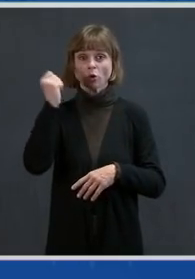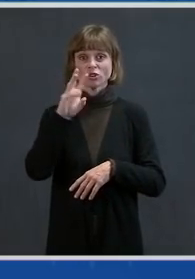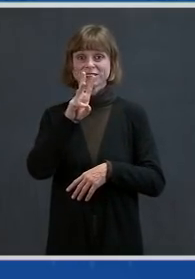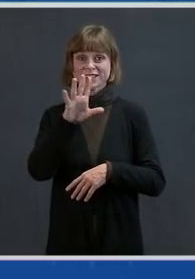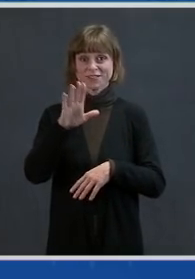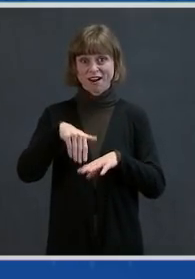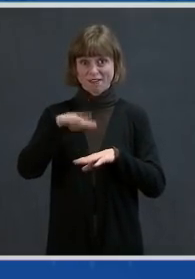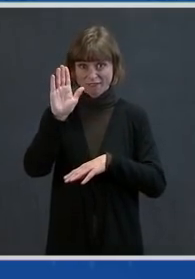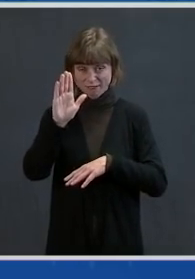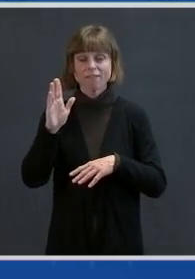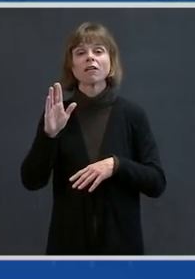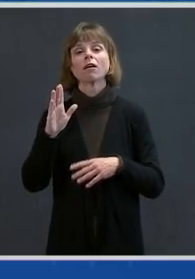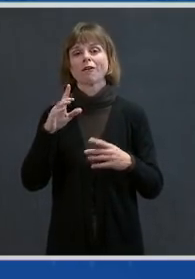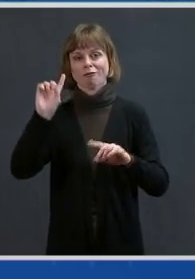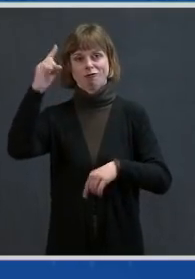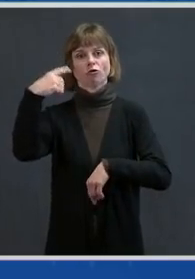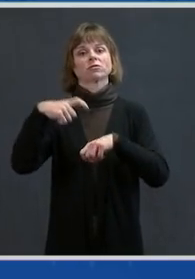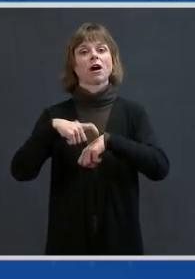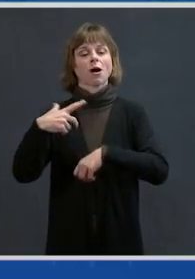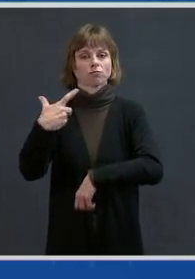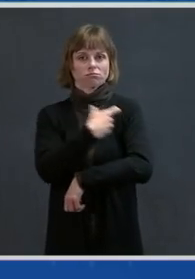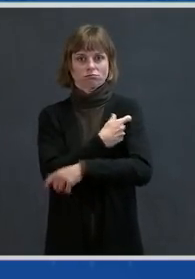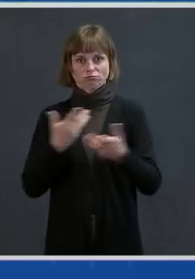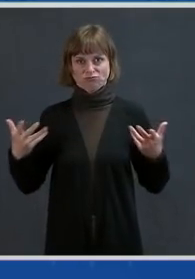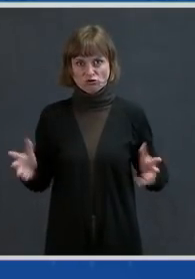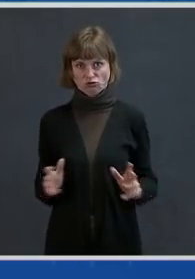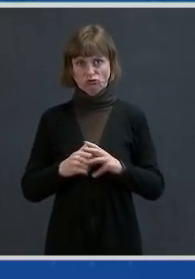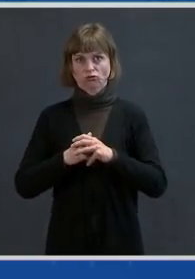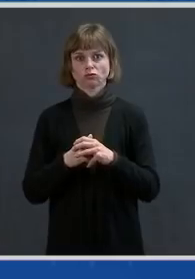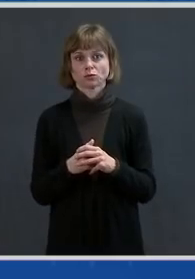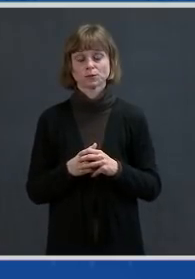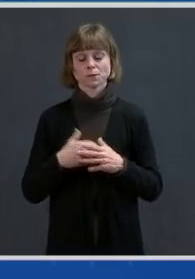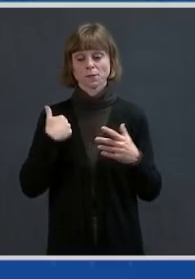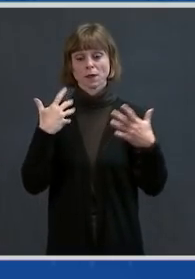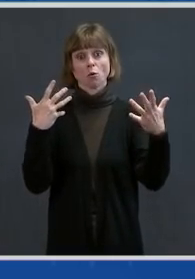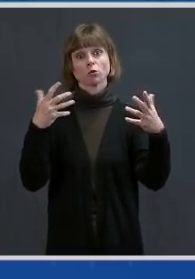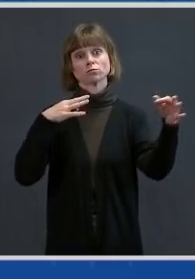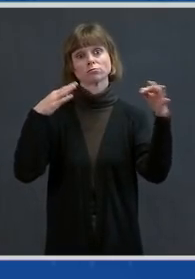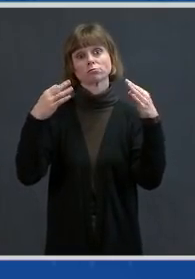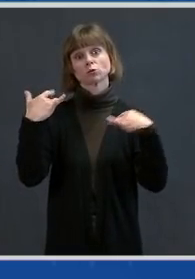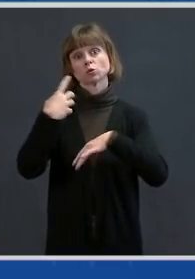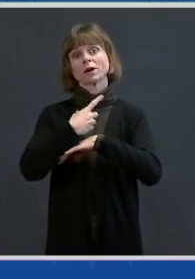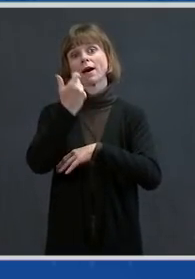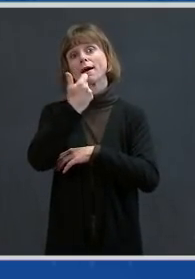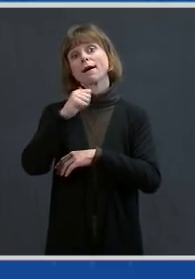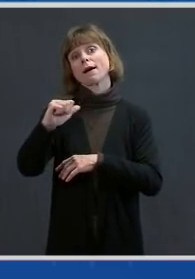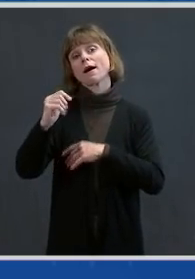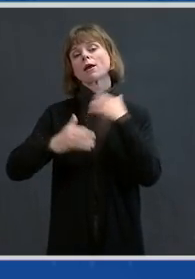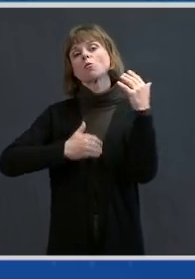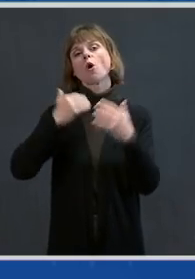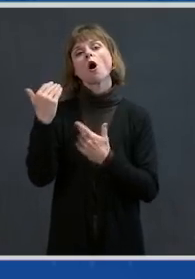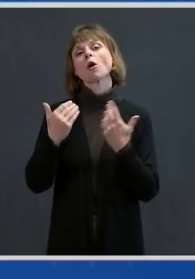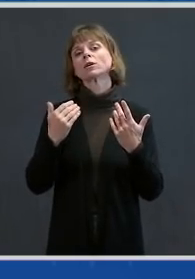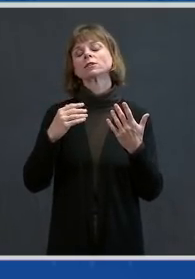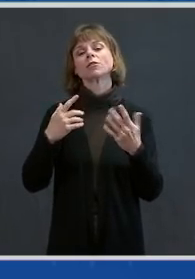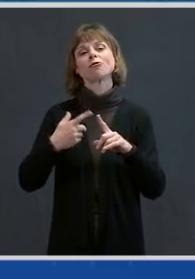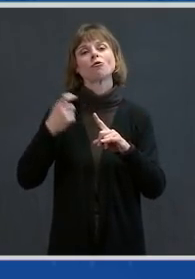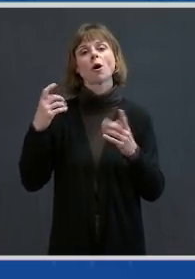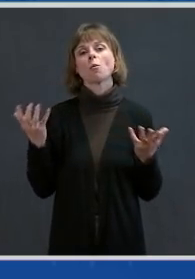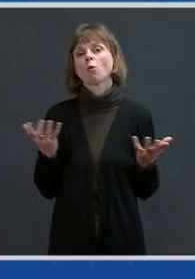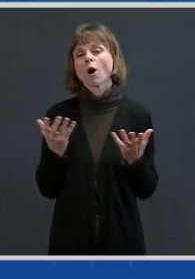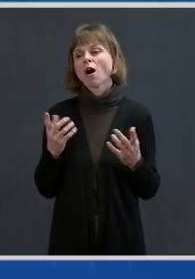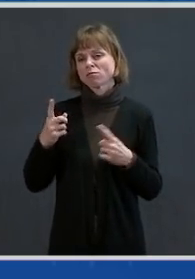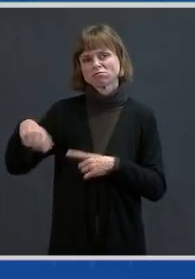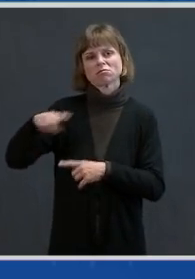What is important and what I want to cover today is that any progress is a result of the hard work of many, people and